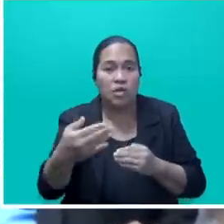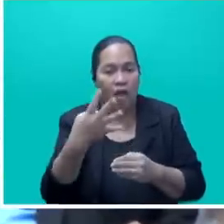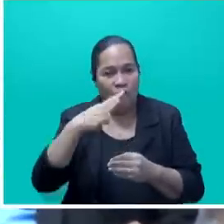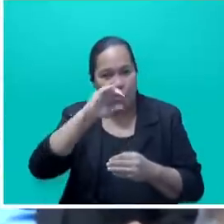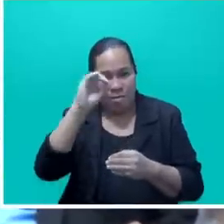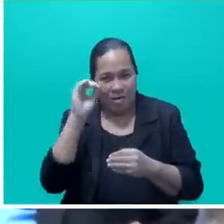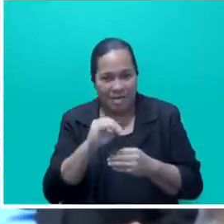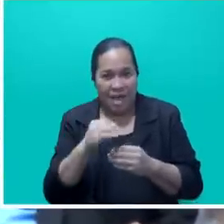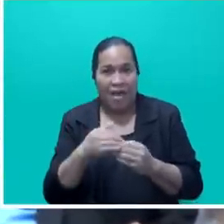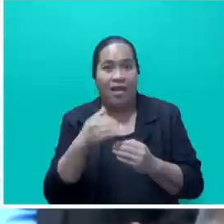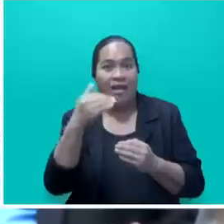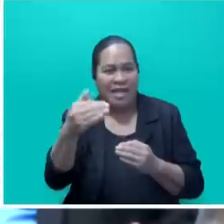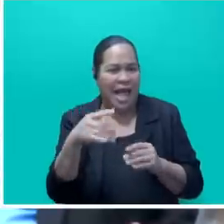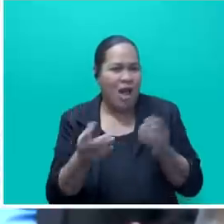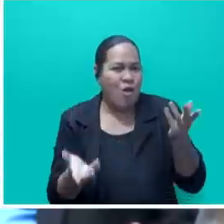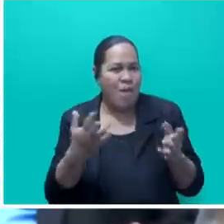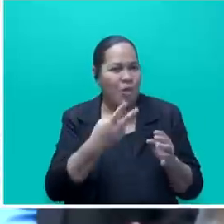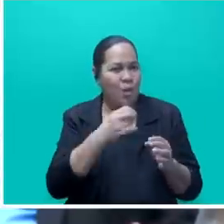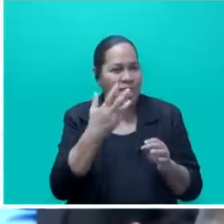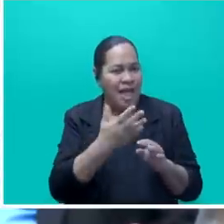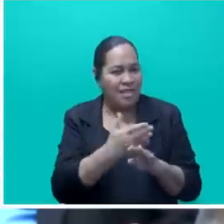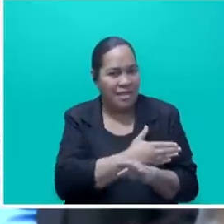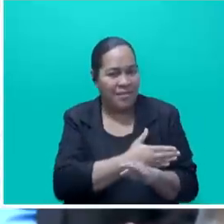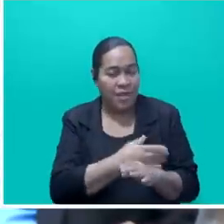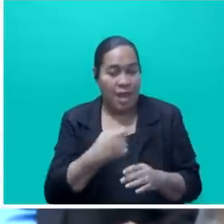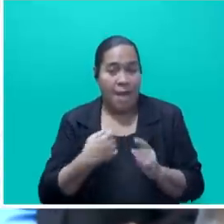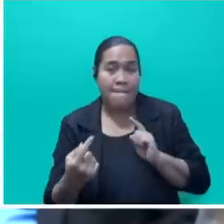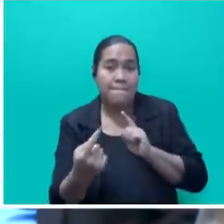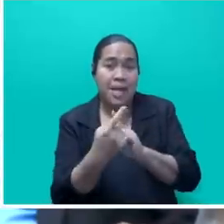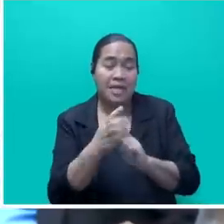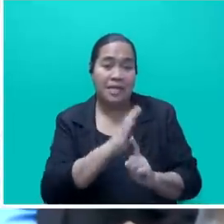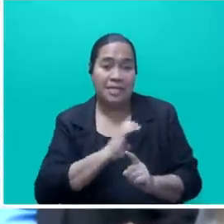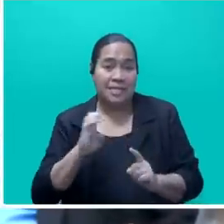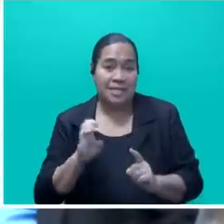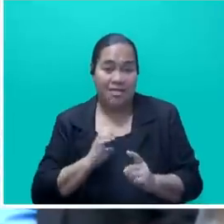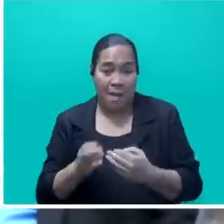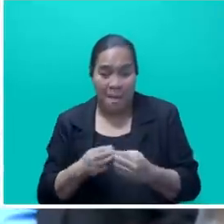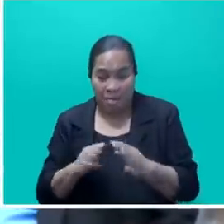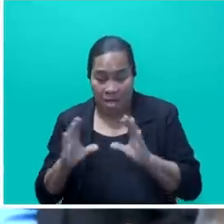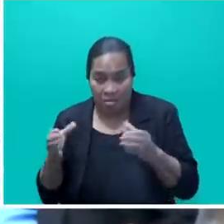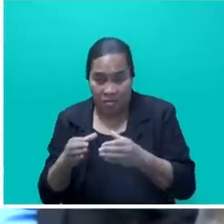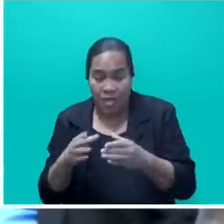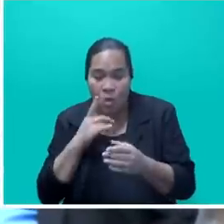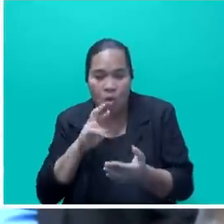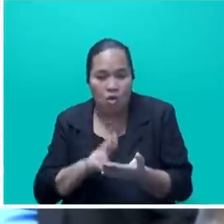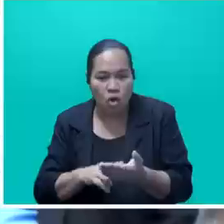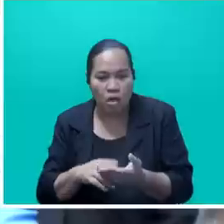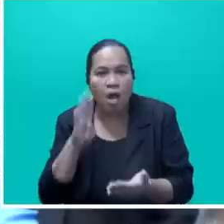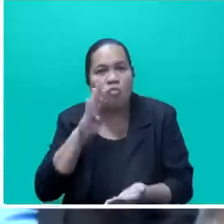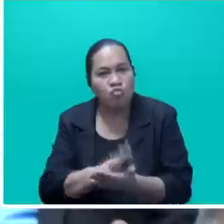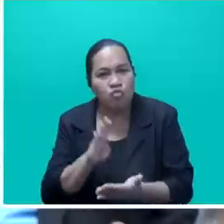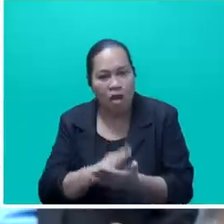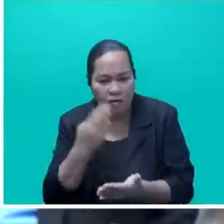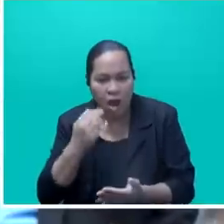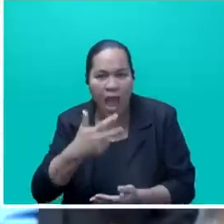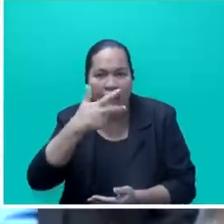period in 2019. When I met the executive management of Fiji Airways last month, we were recording bookings at an 8 percent